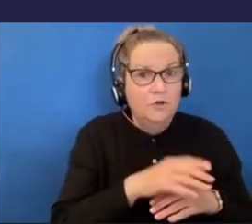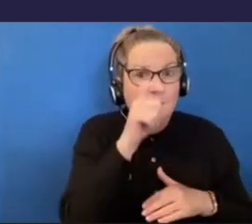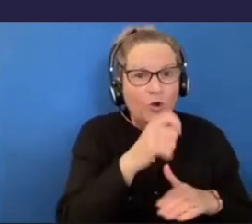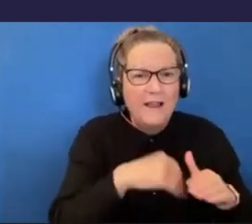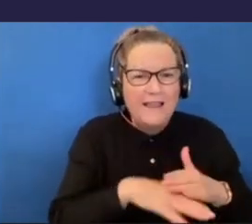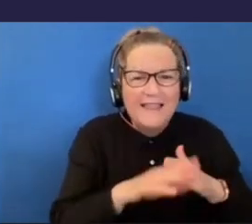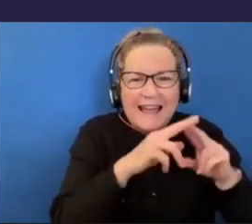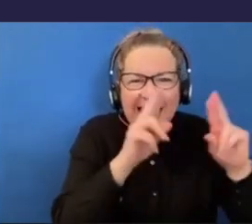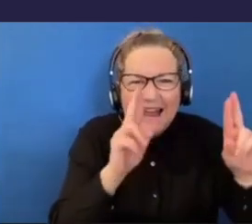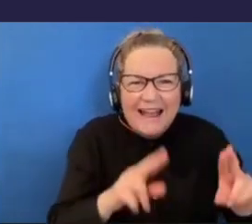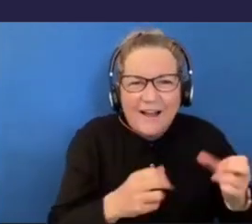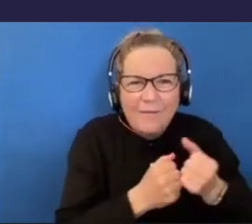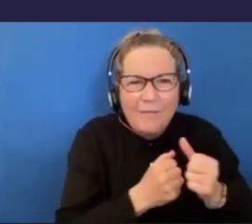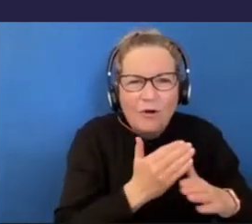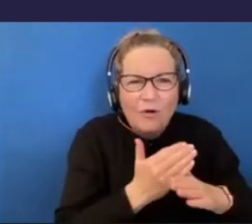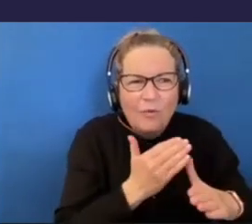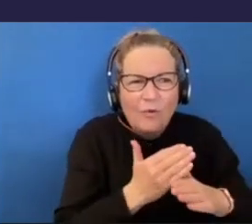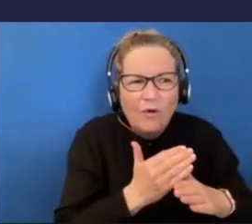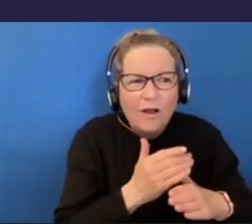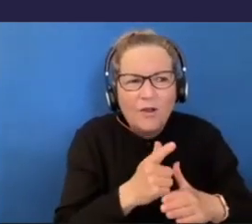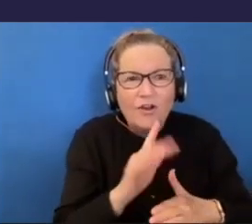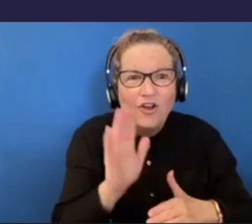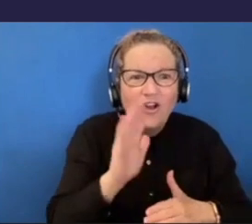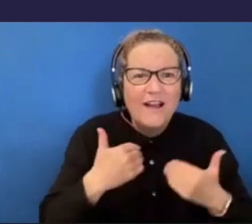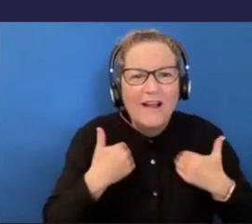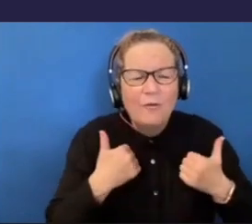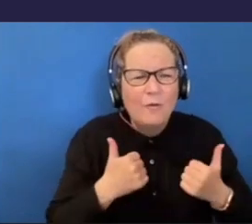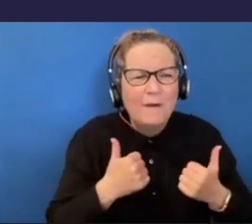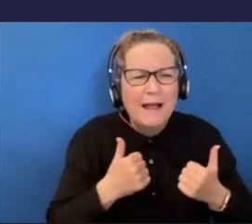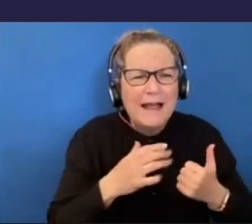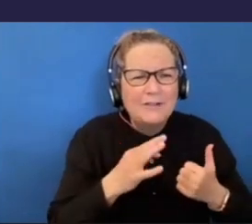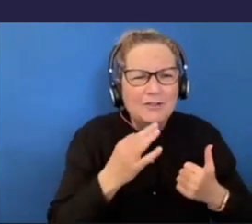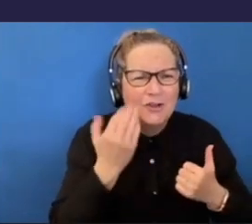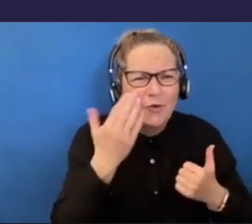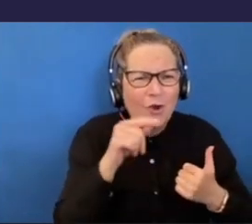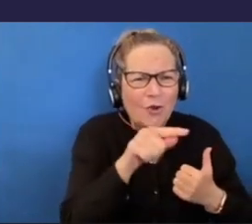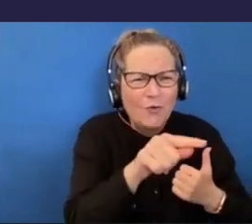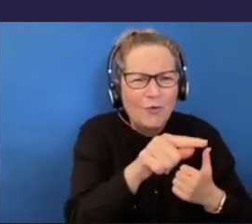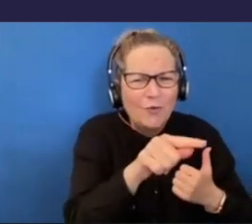make some small talk with someone you don't really know. That was different. Um,